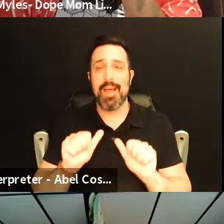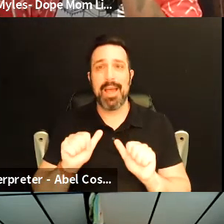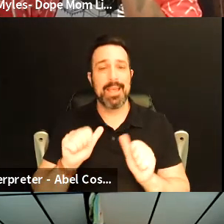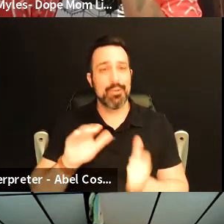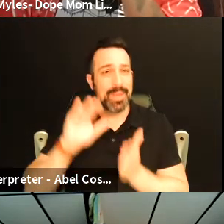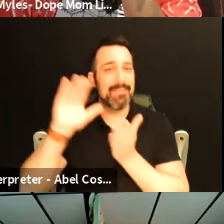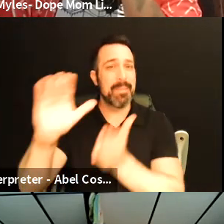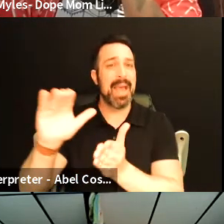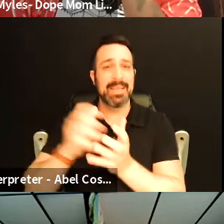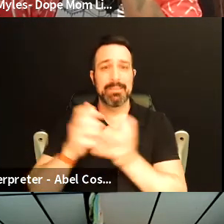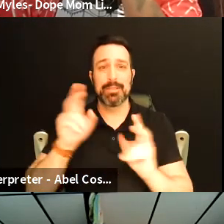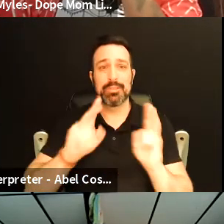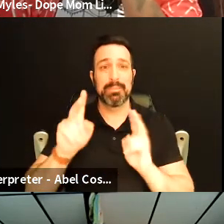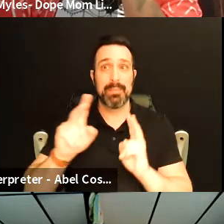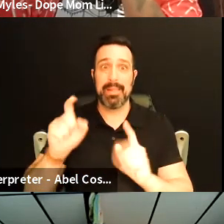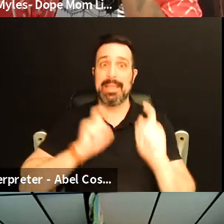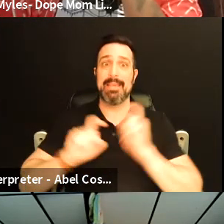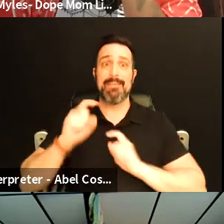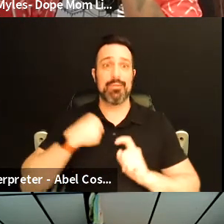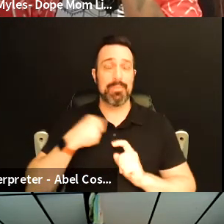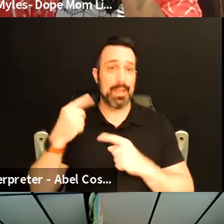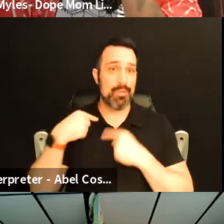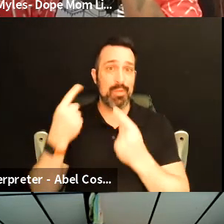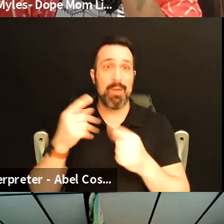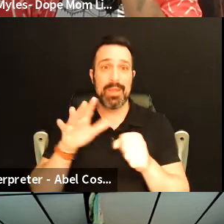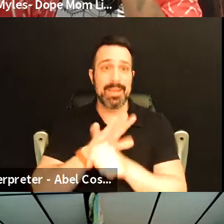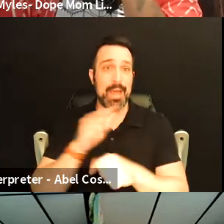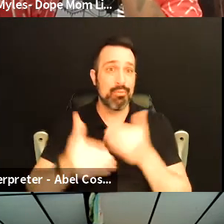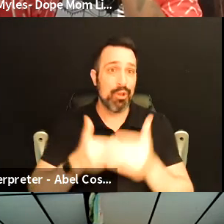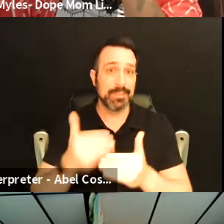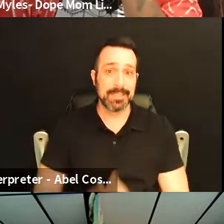back as much as people have been giving to me throughout this entire process